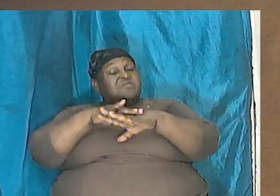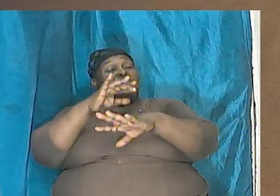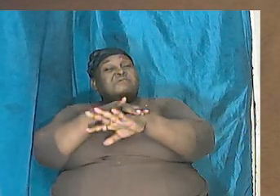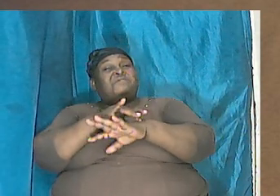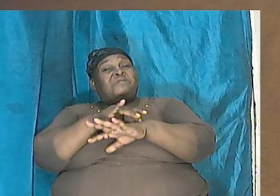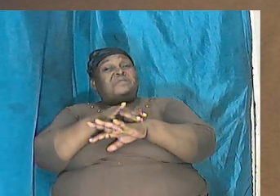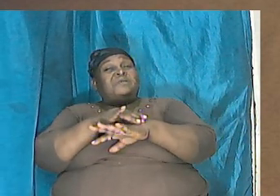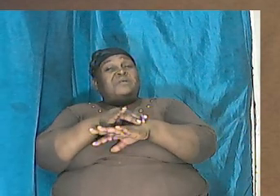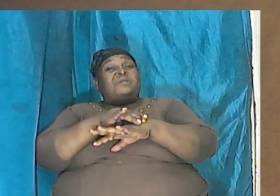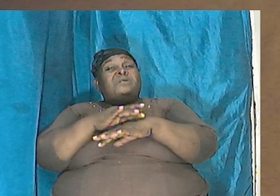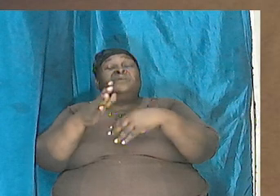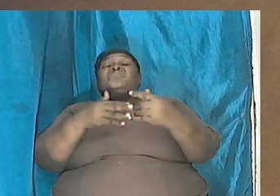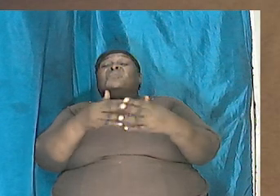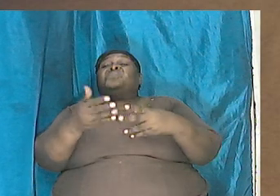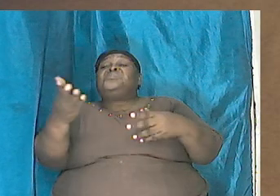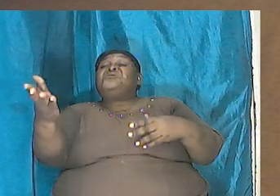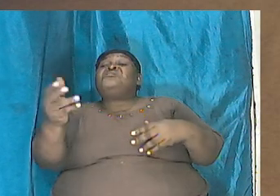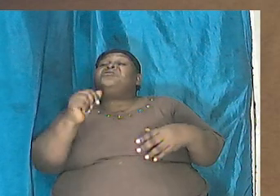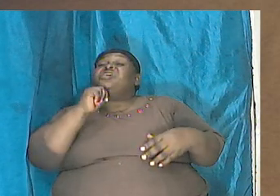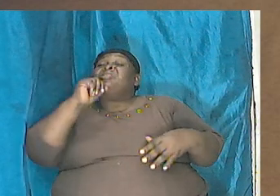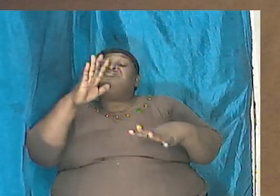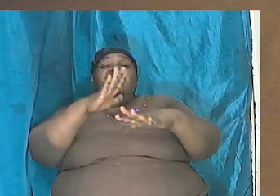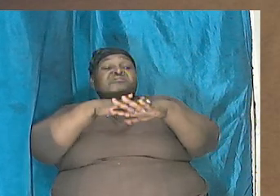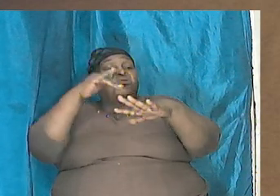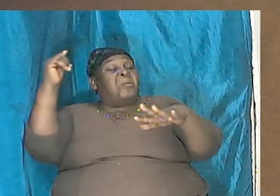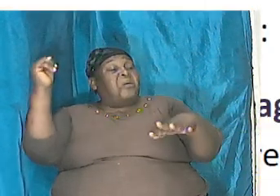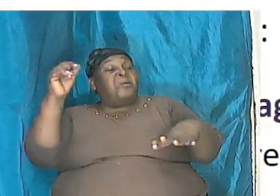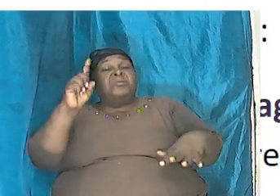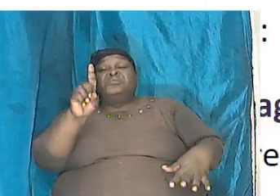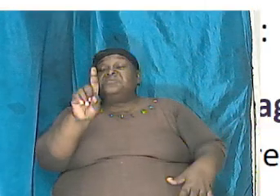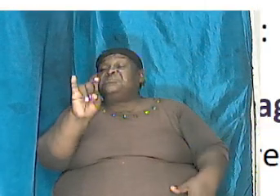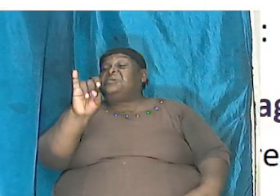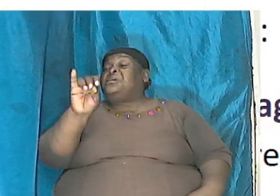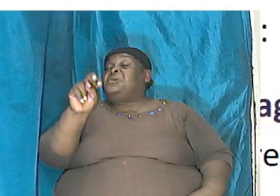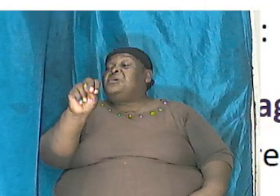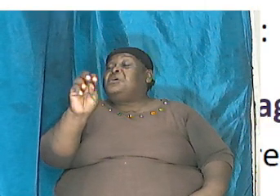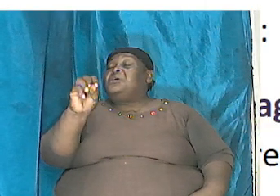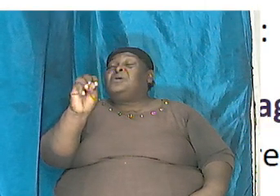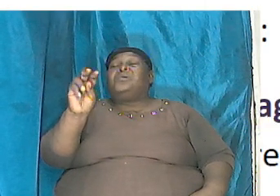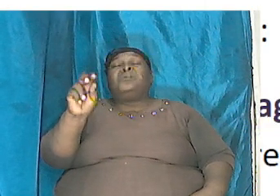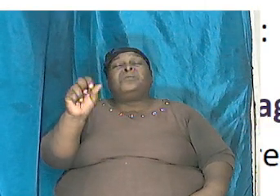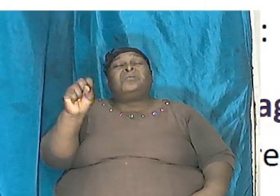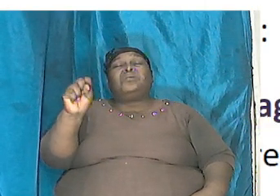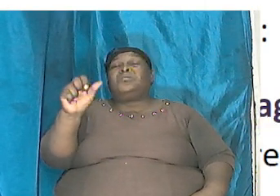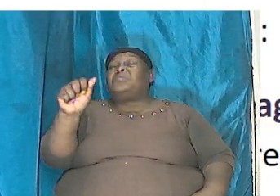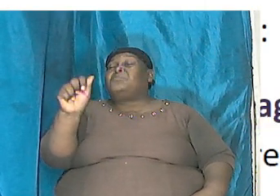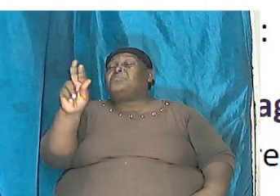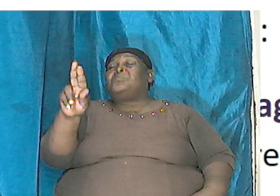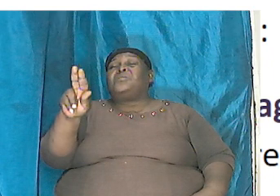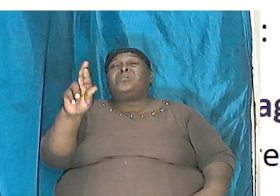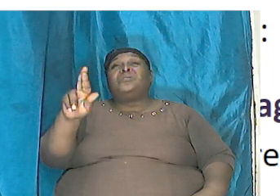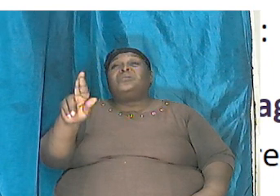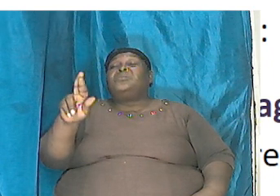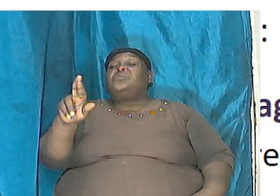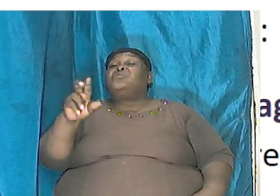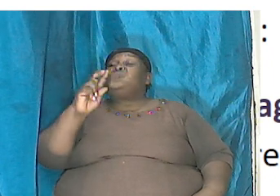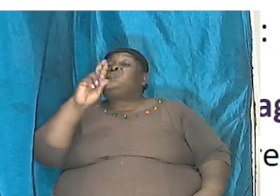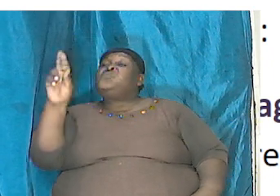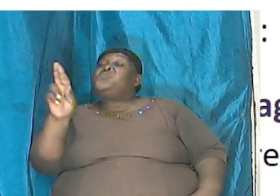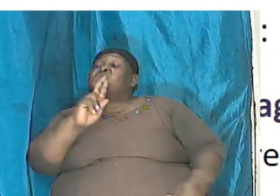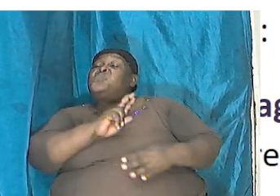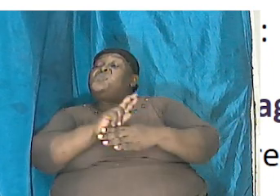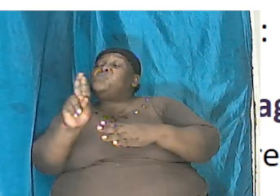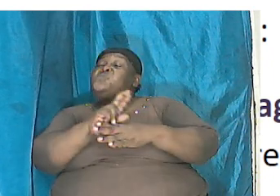they did not call them dinosaur they use the term dragon or